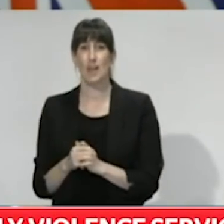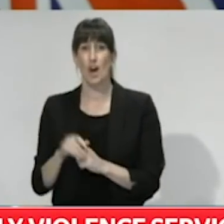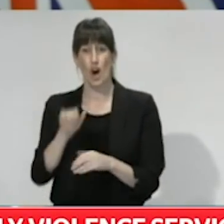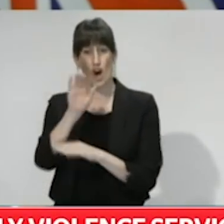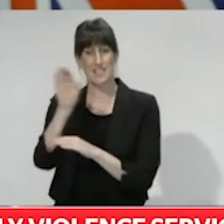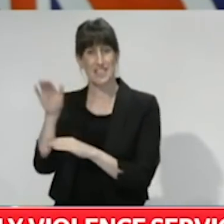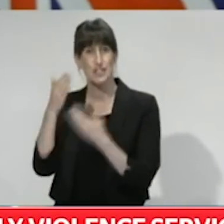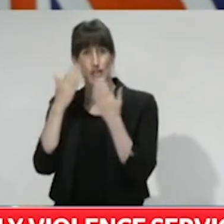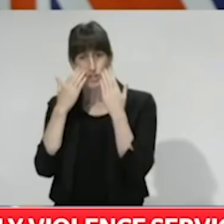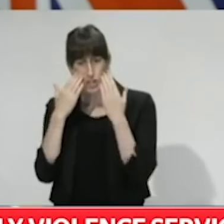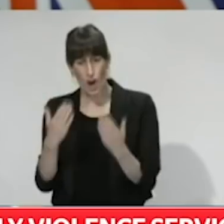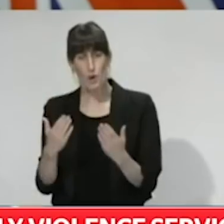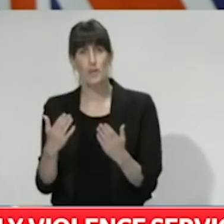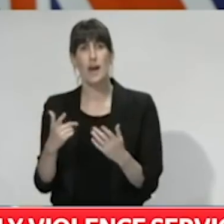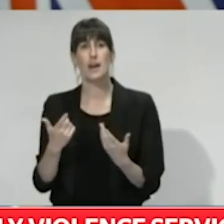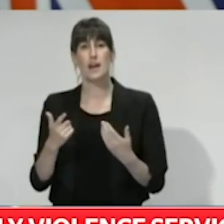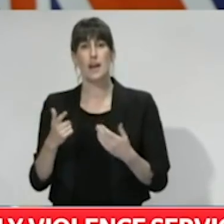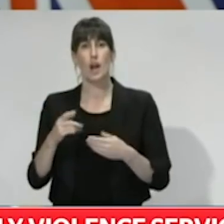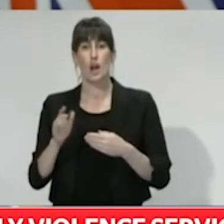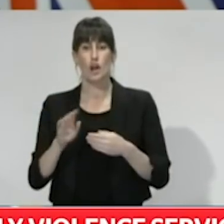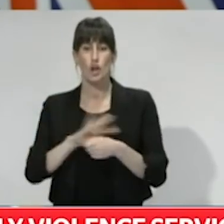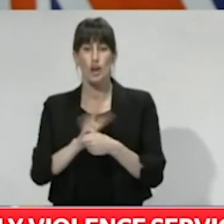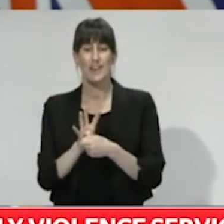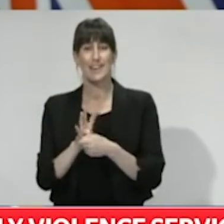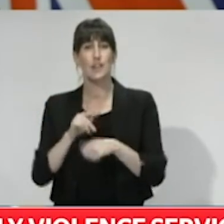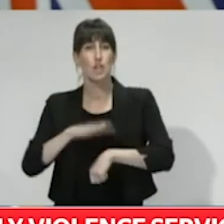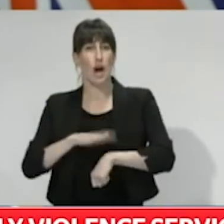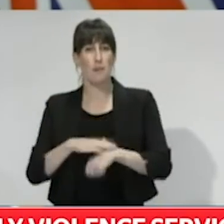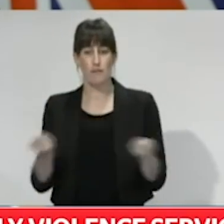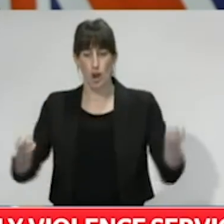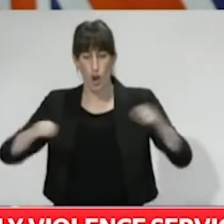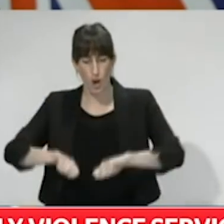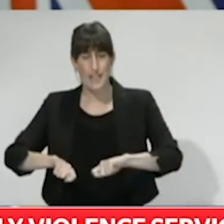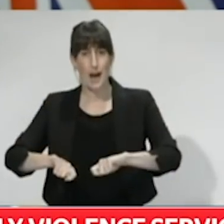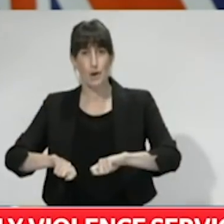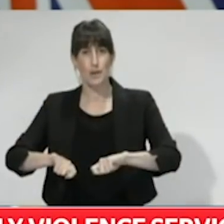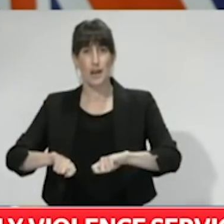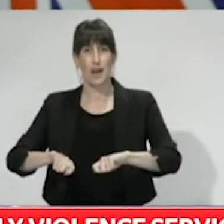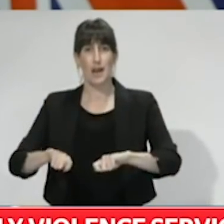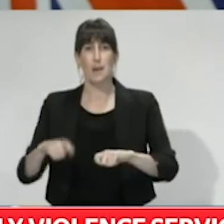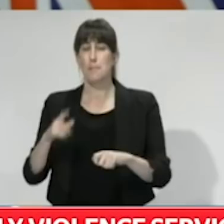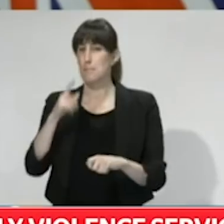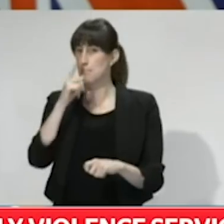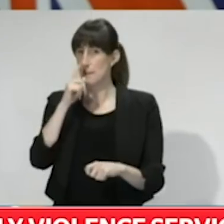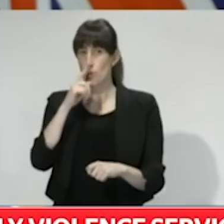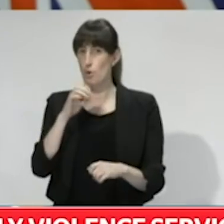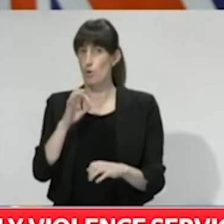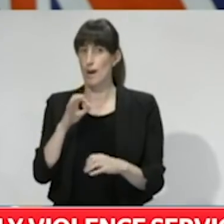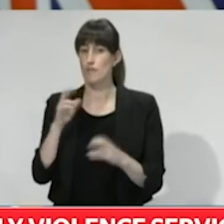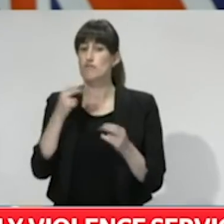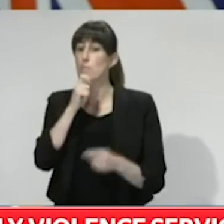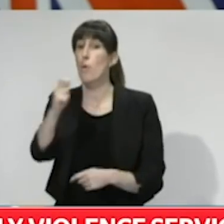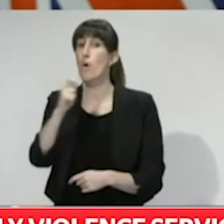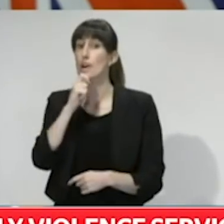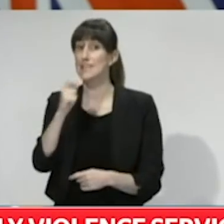suggesting the barriers lockdowns create for women seeking help and for those worried about the safety of friends and family.